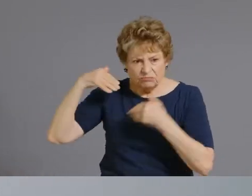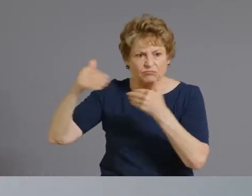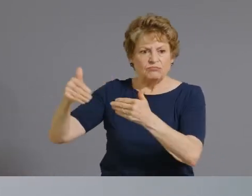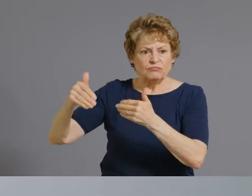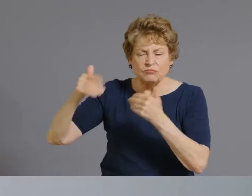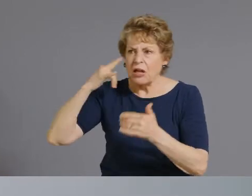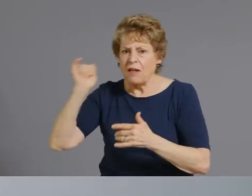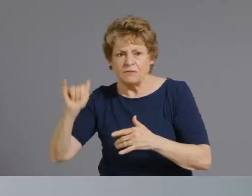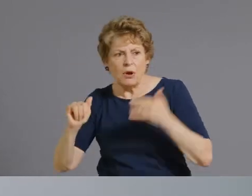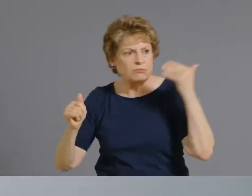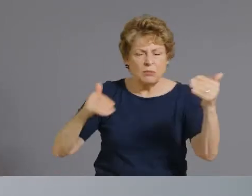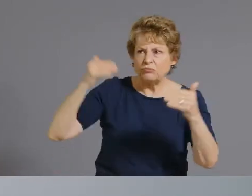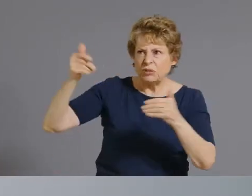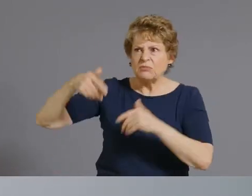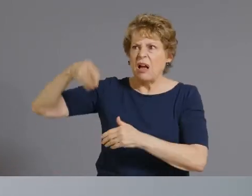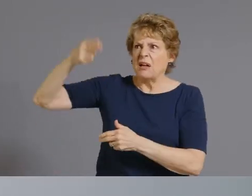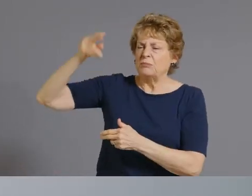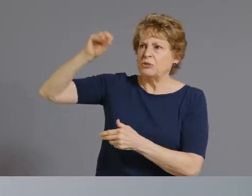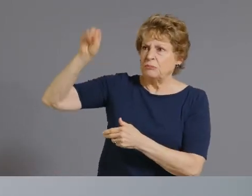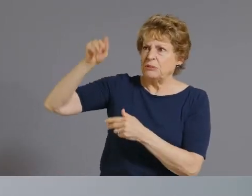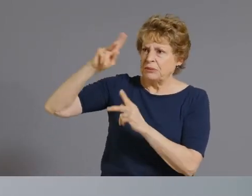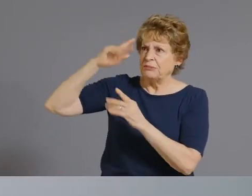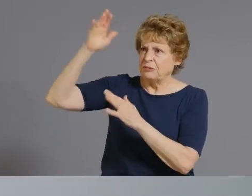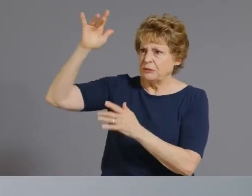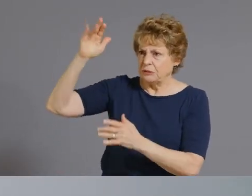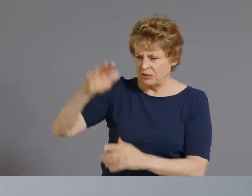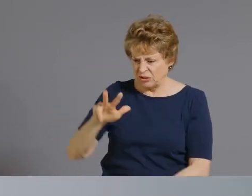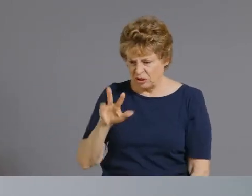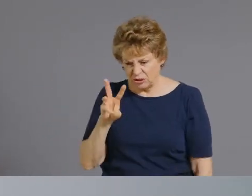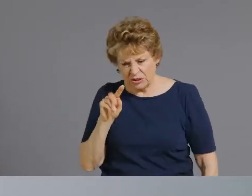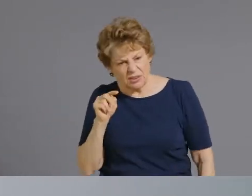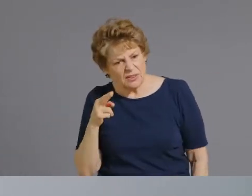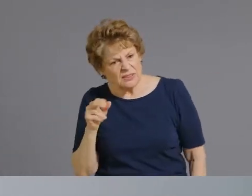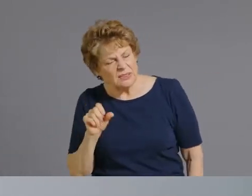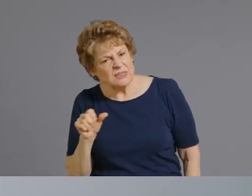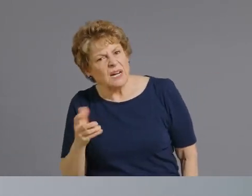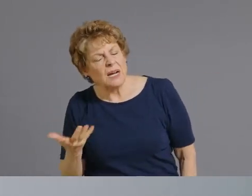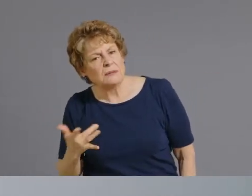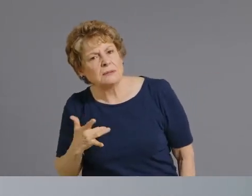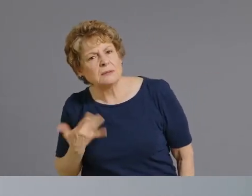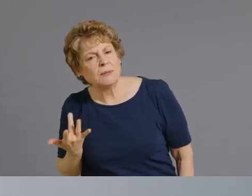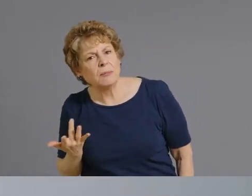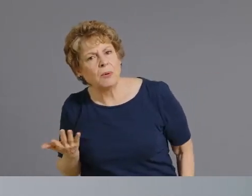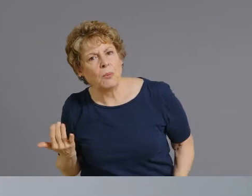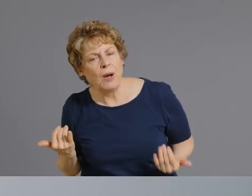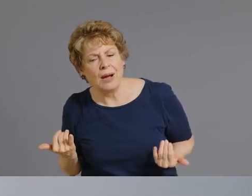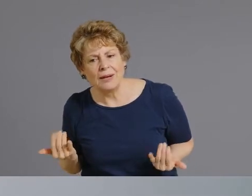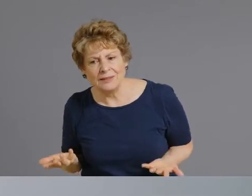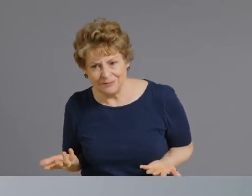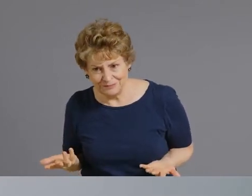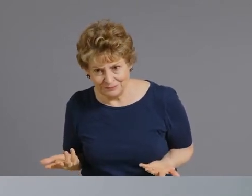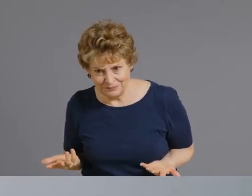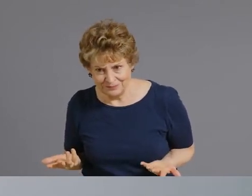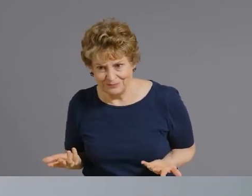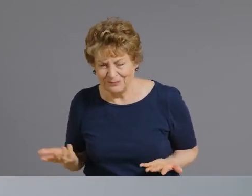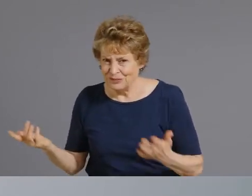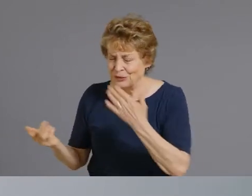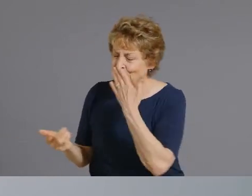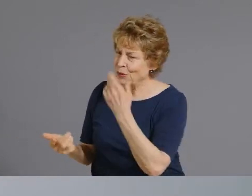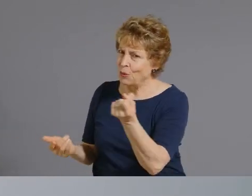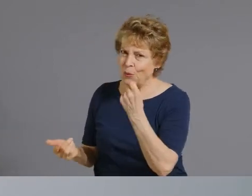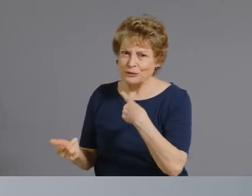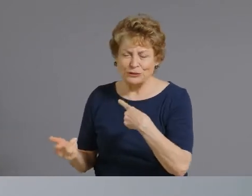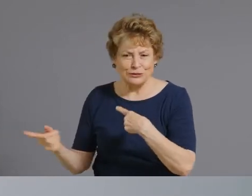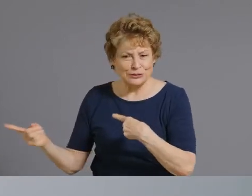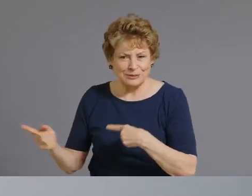is a great question um you know historically arizona has had pockets of vaccine hesitancy even before